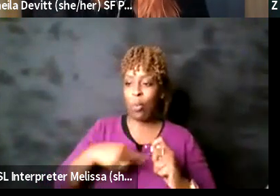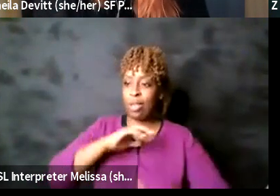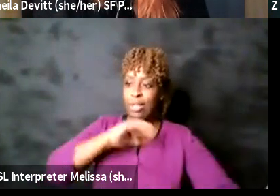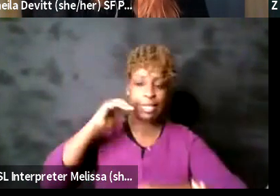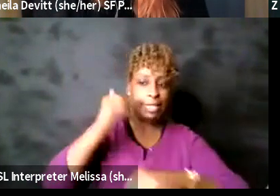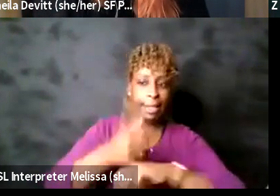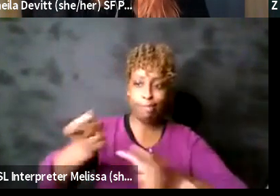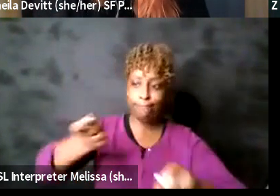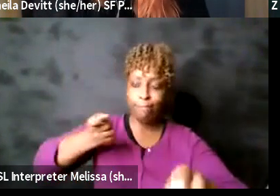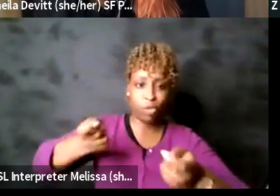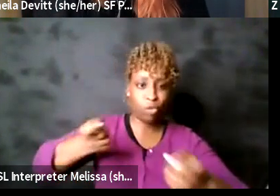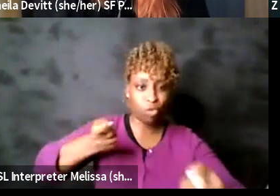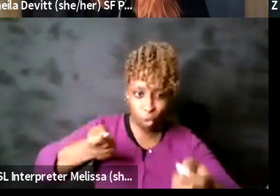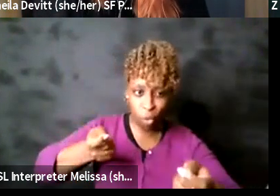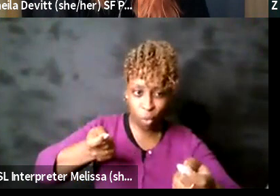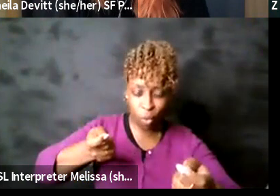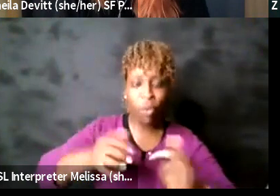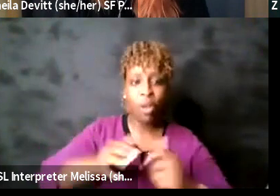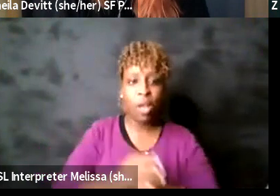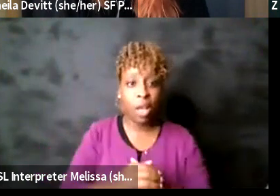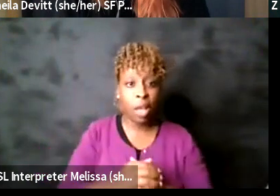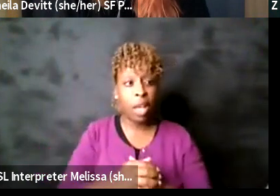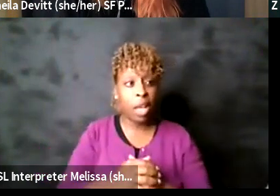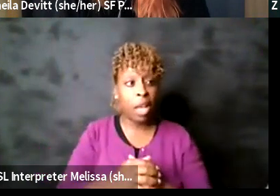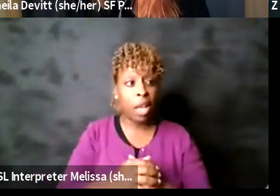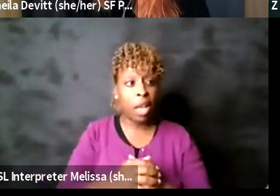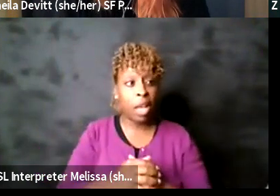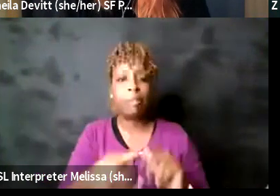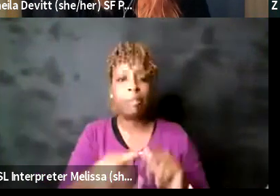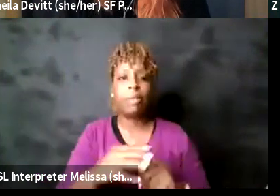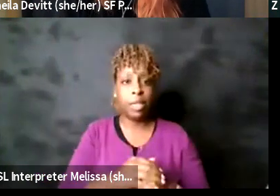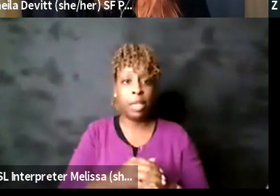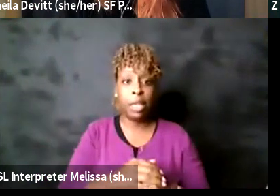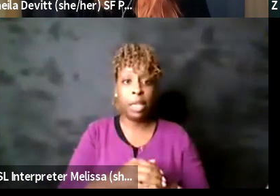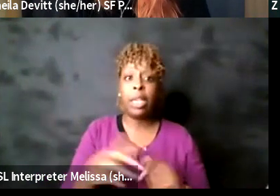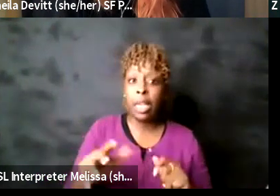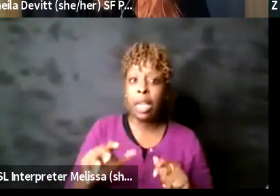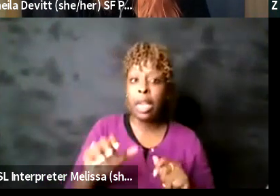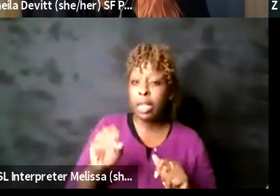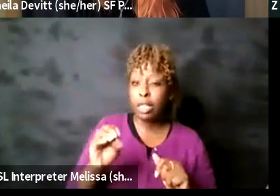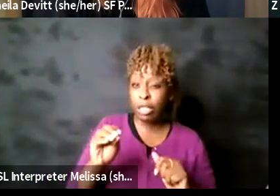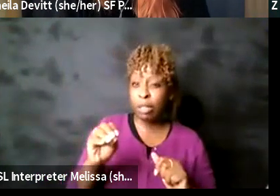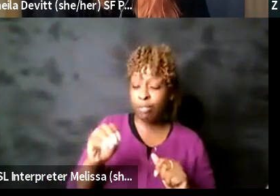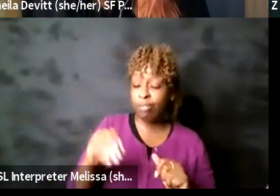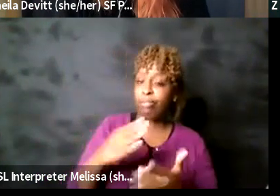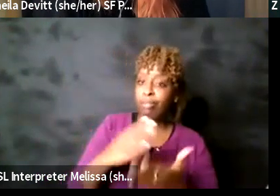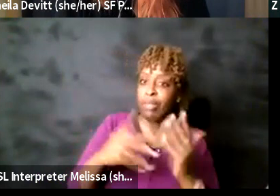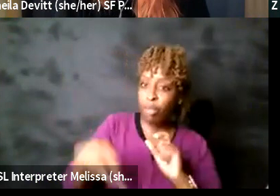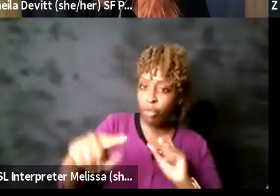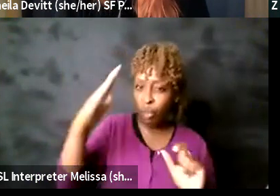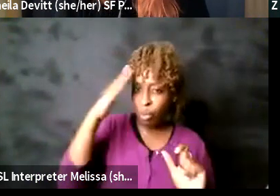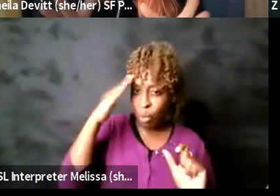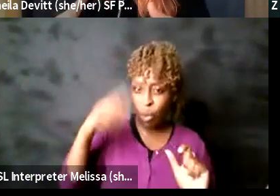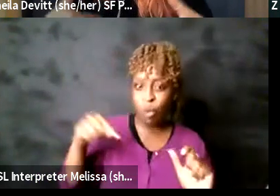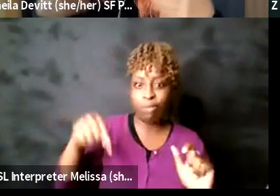know that the San Francisco playhouse refers to itself as the empathy gym um and the the idea